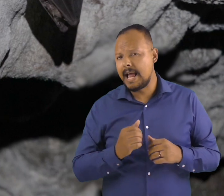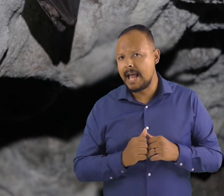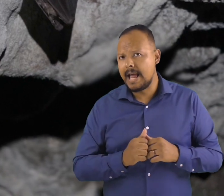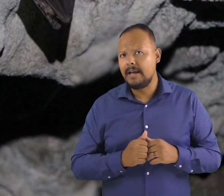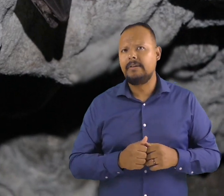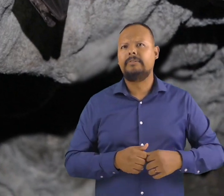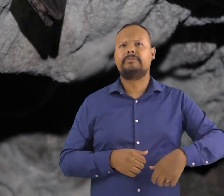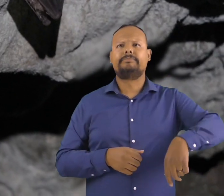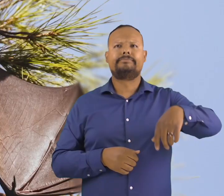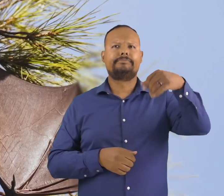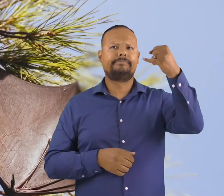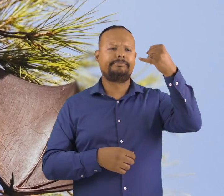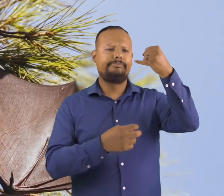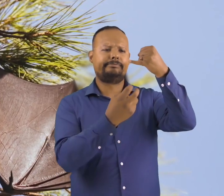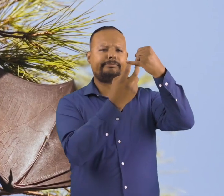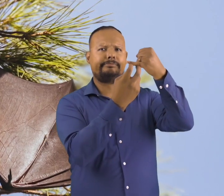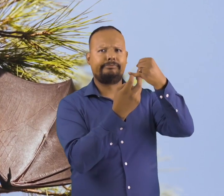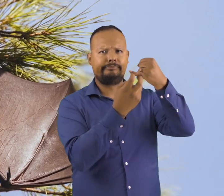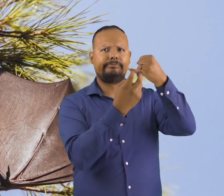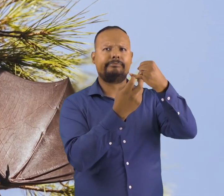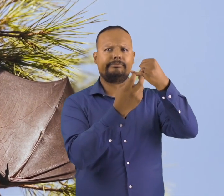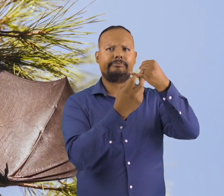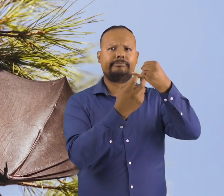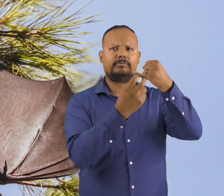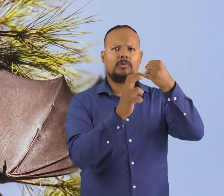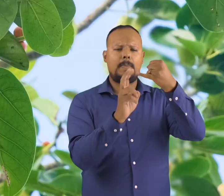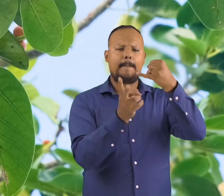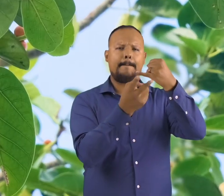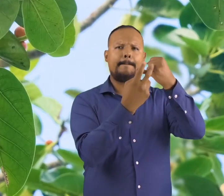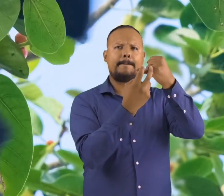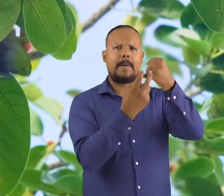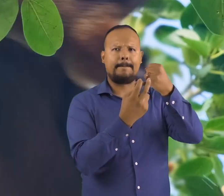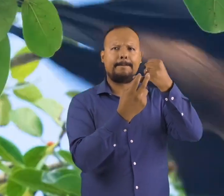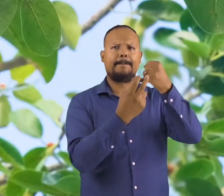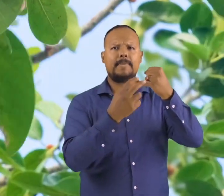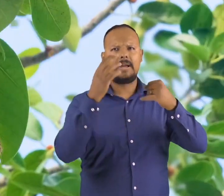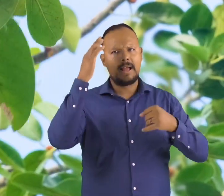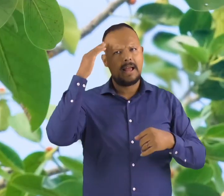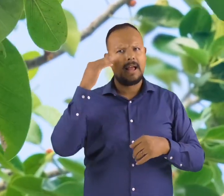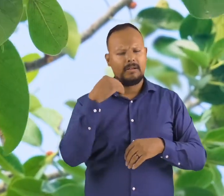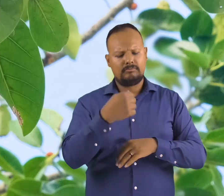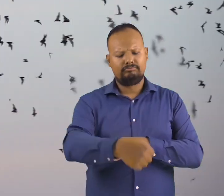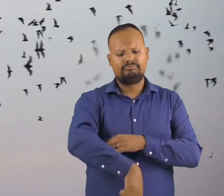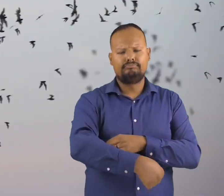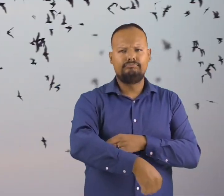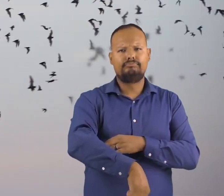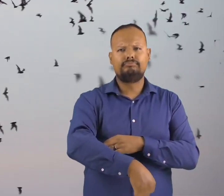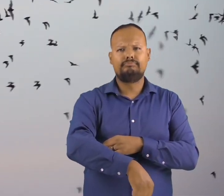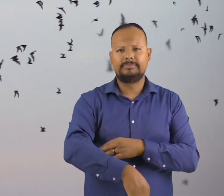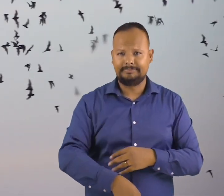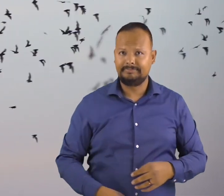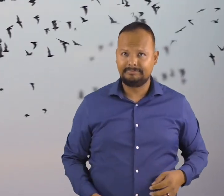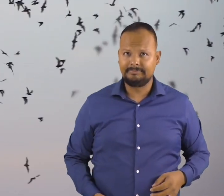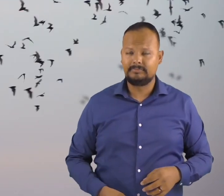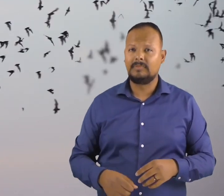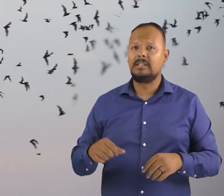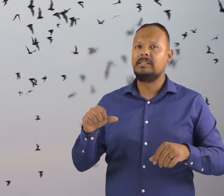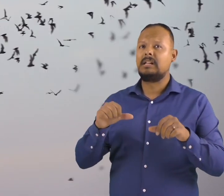sleeping upside down helps them escape predators because they can quickly drop into flight. In addition,